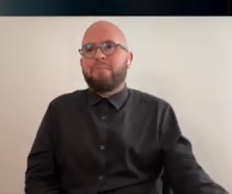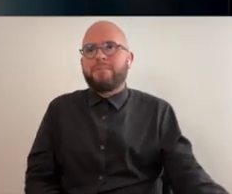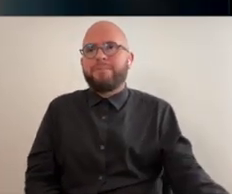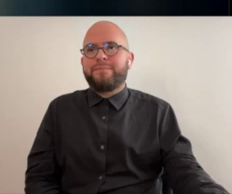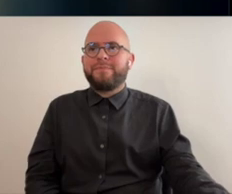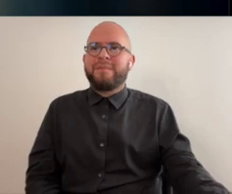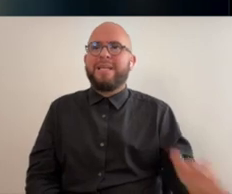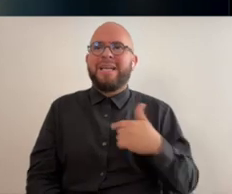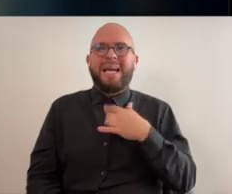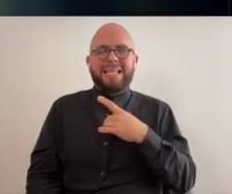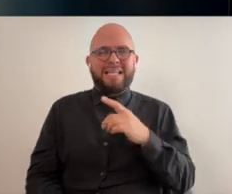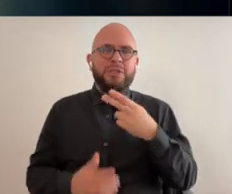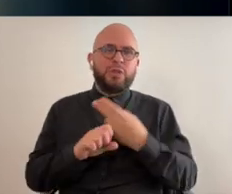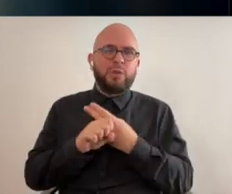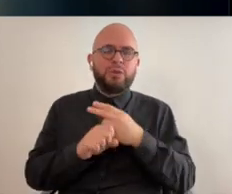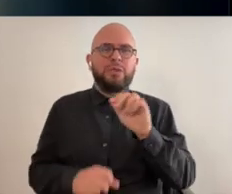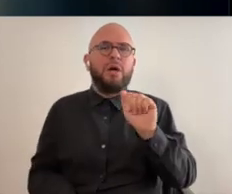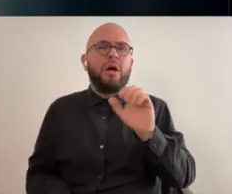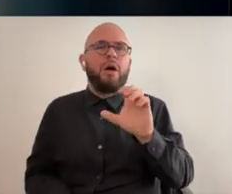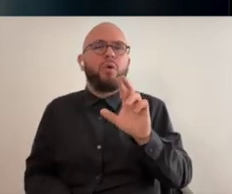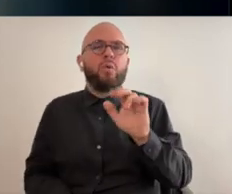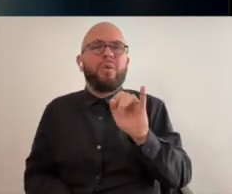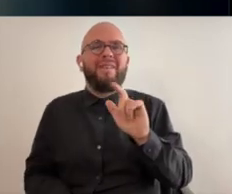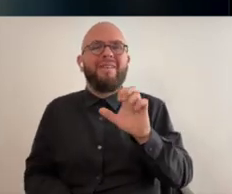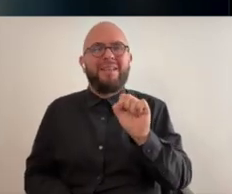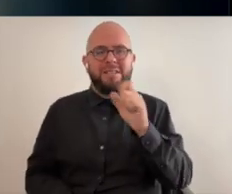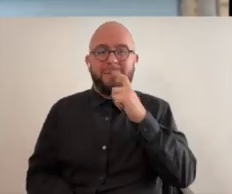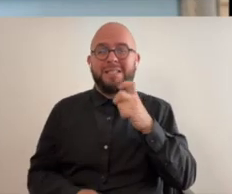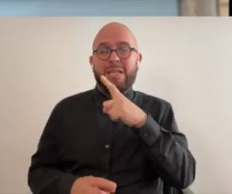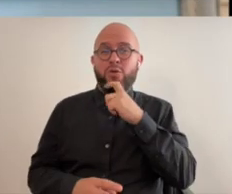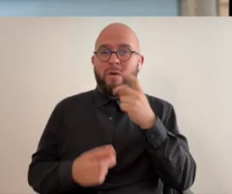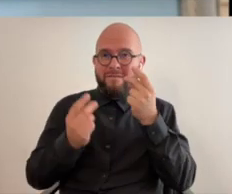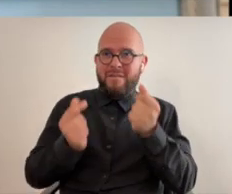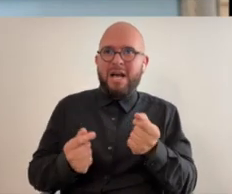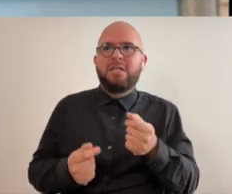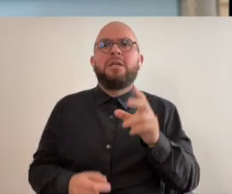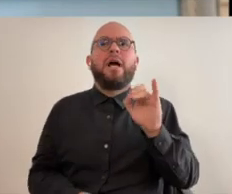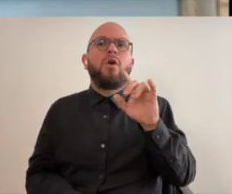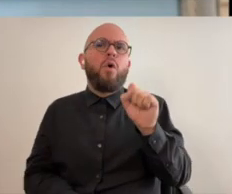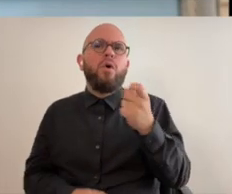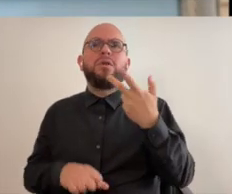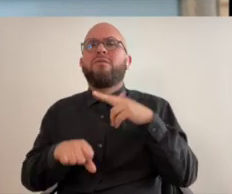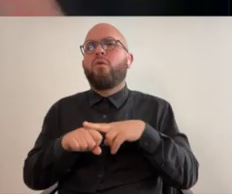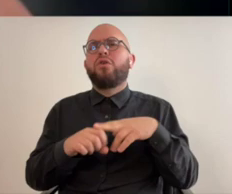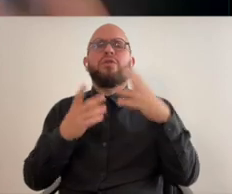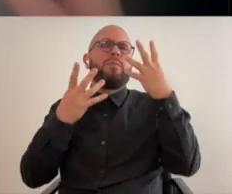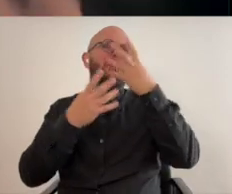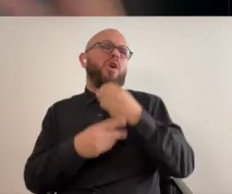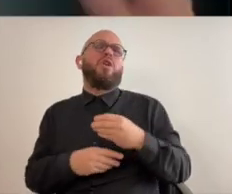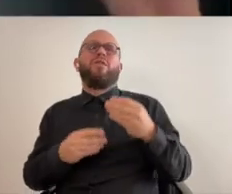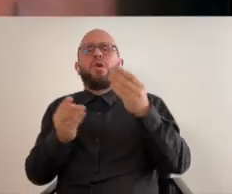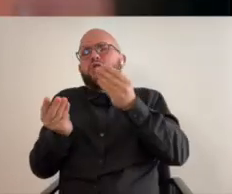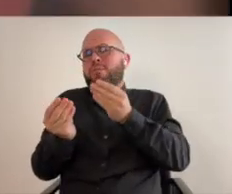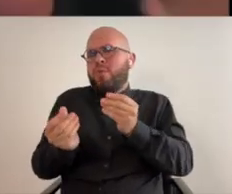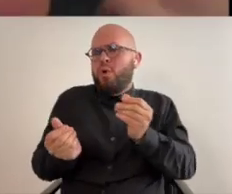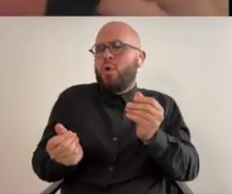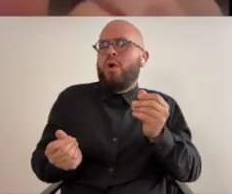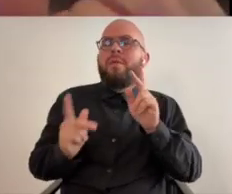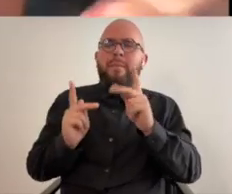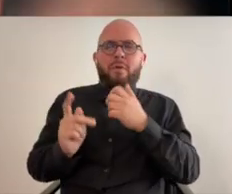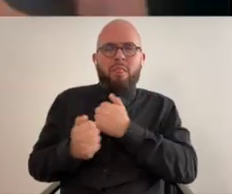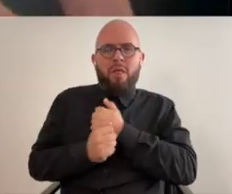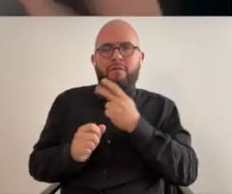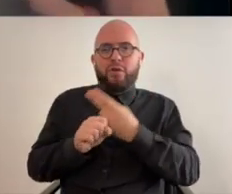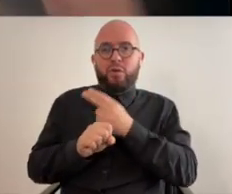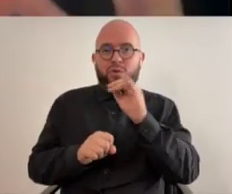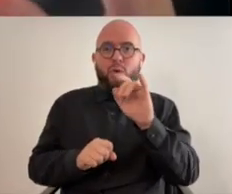that i like to use acrylics because they dry so quickly got it that oils make these beautiful smooth shapes people love them